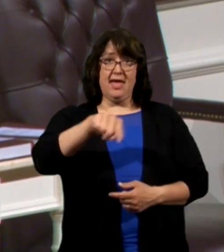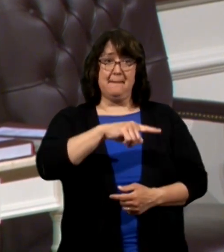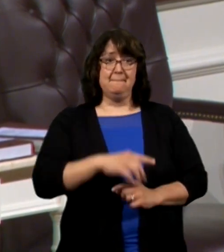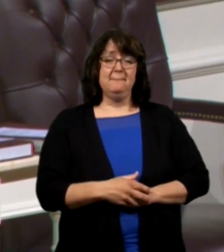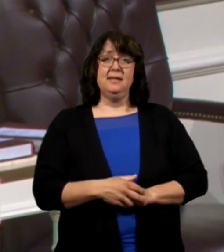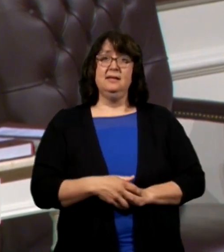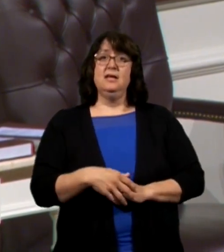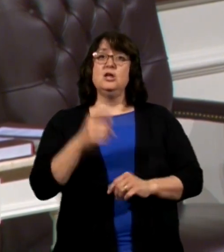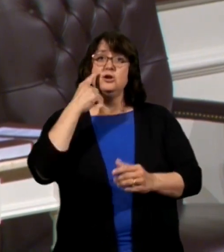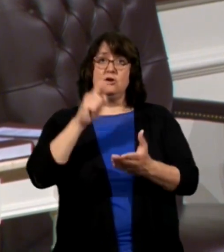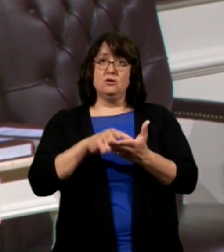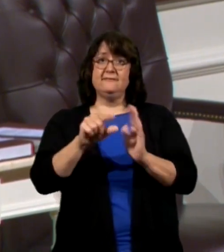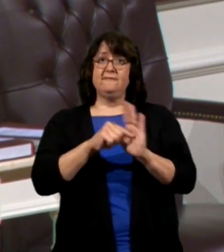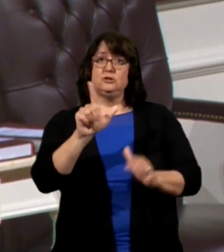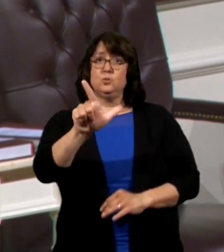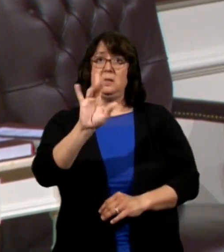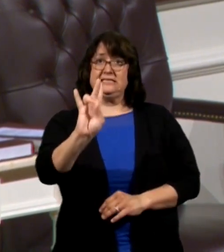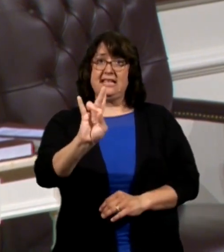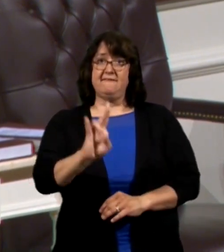verse 27